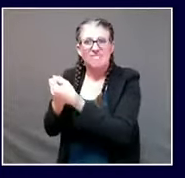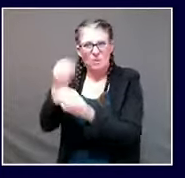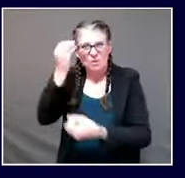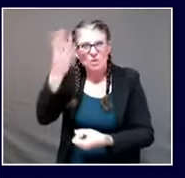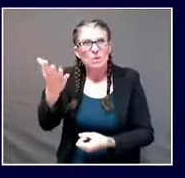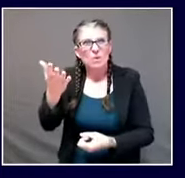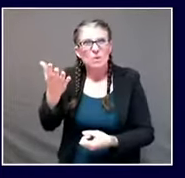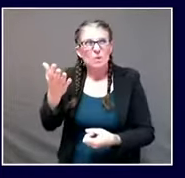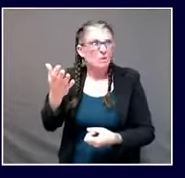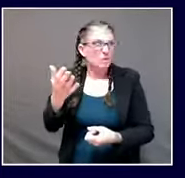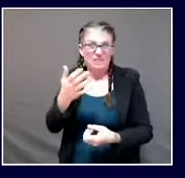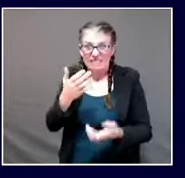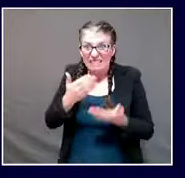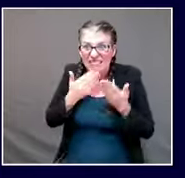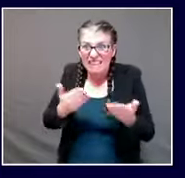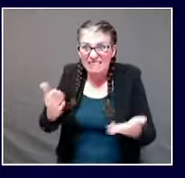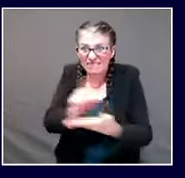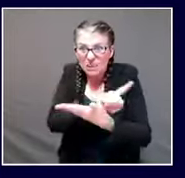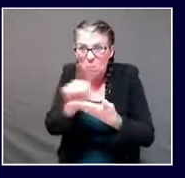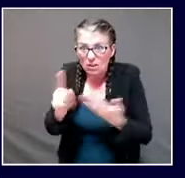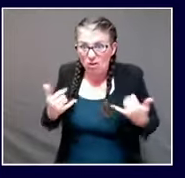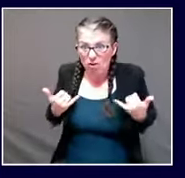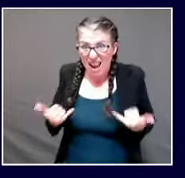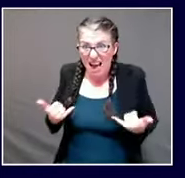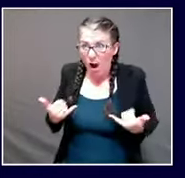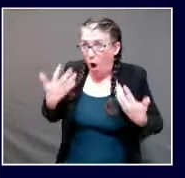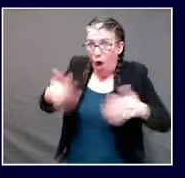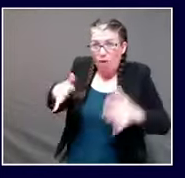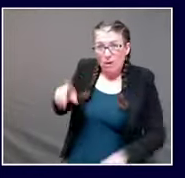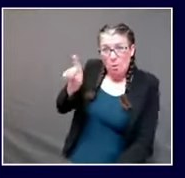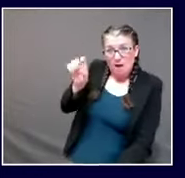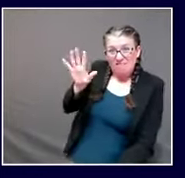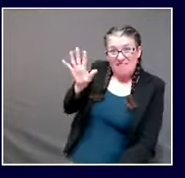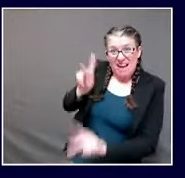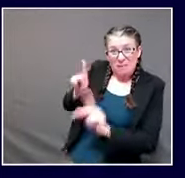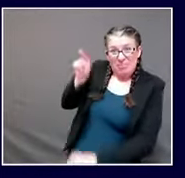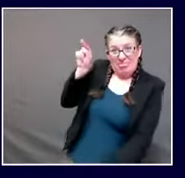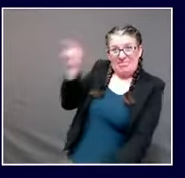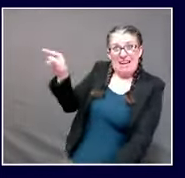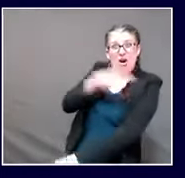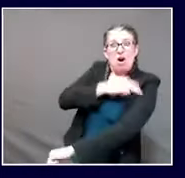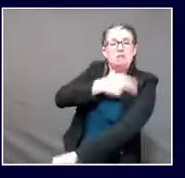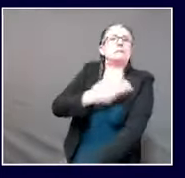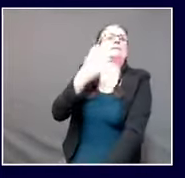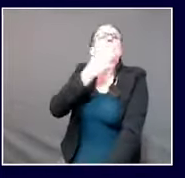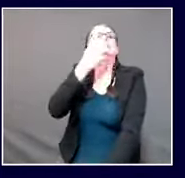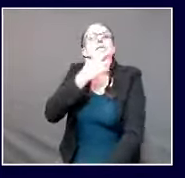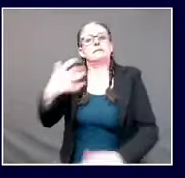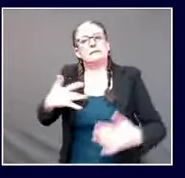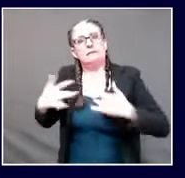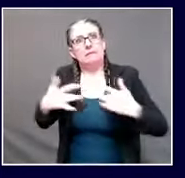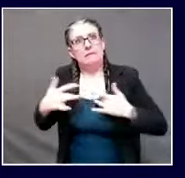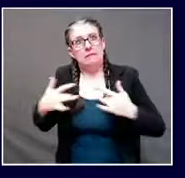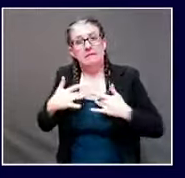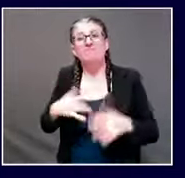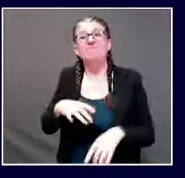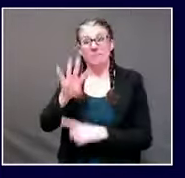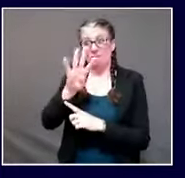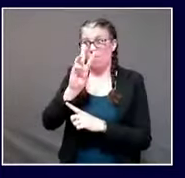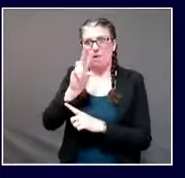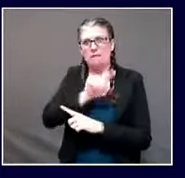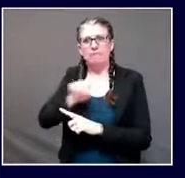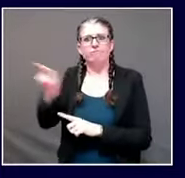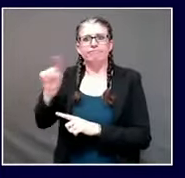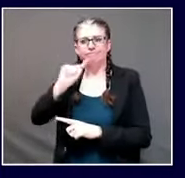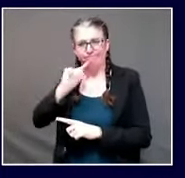105 who are currently in the hospital, 46 of them are in the intensive care unit, 59 of them are in